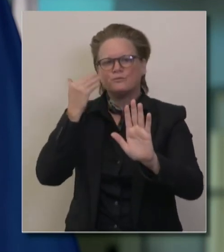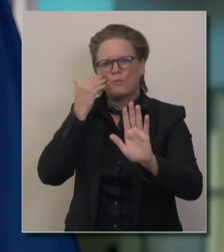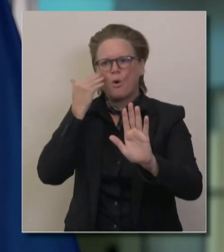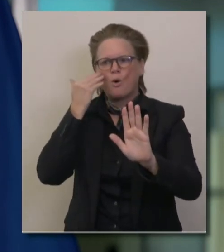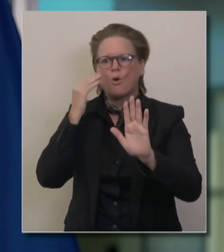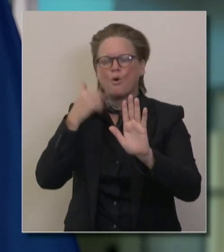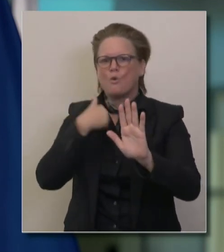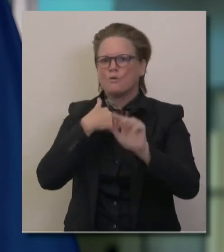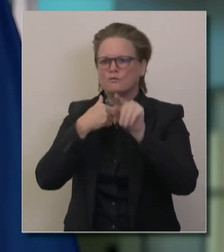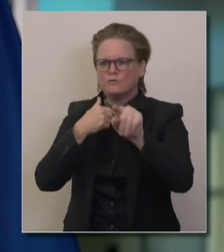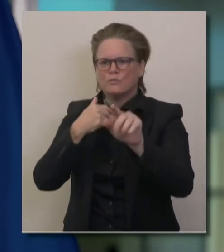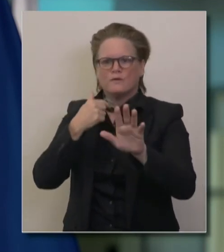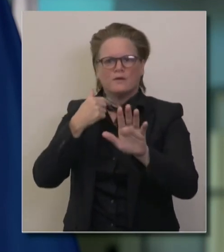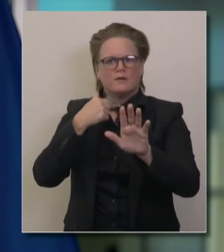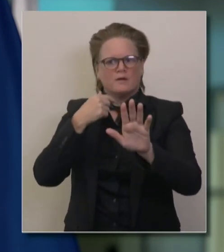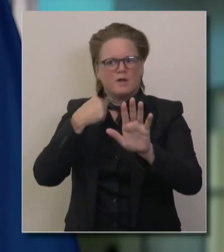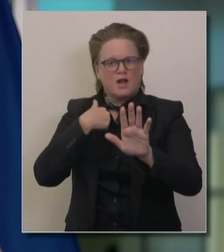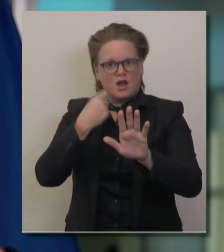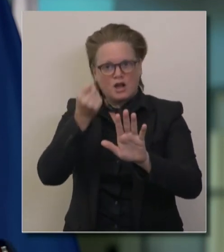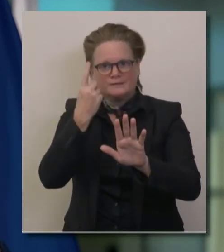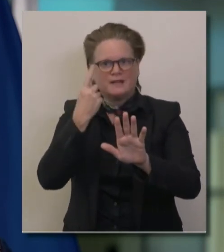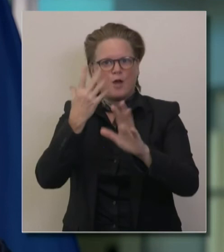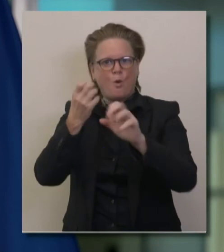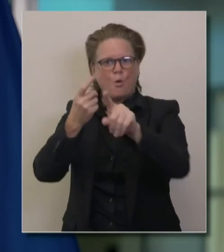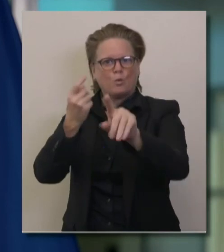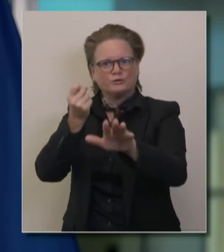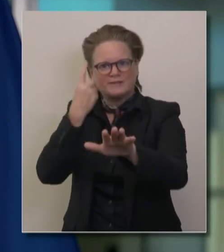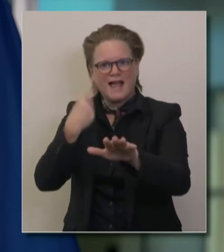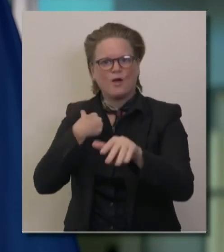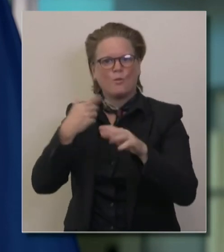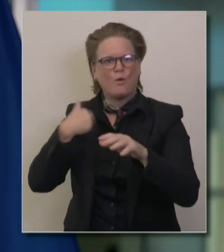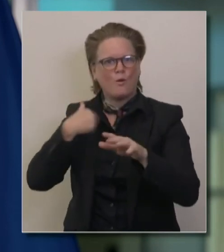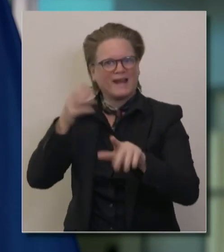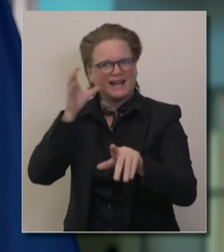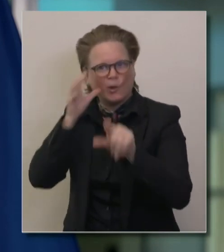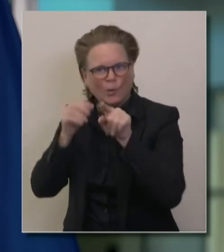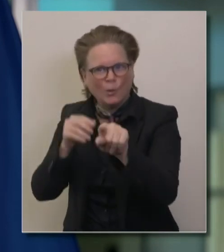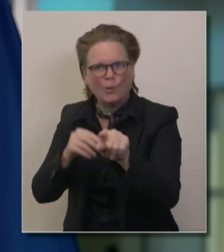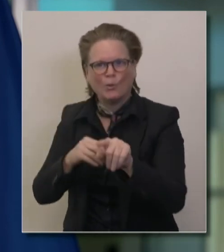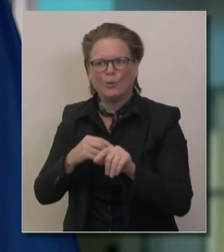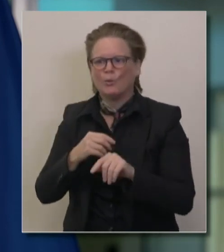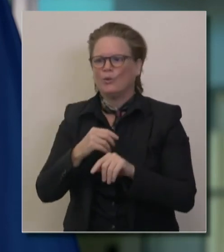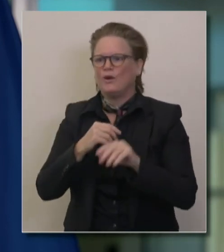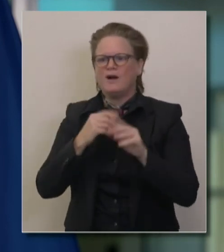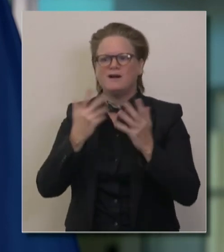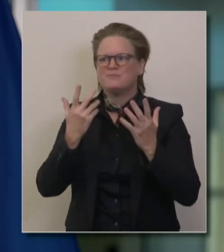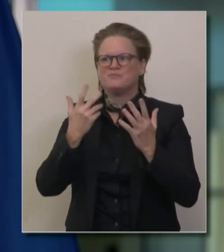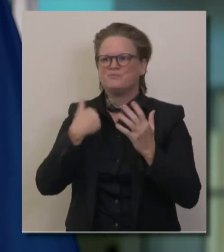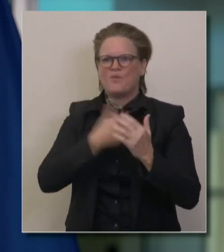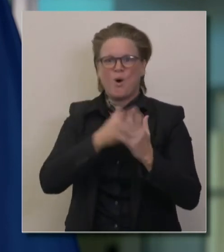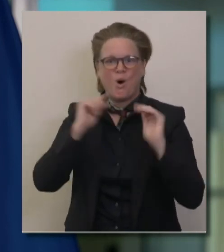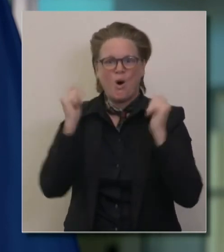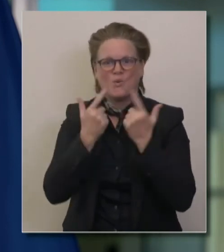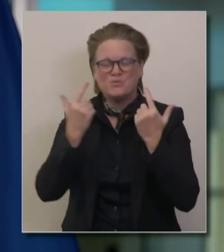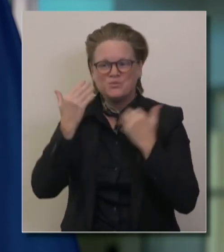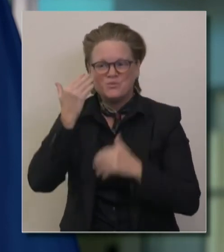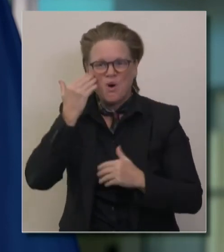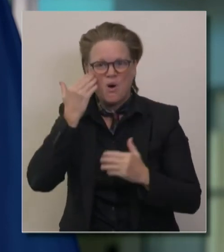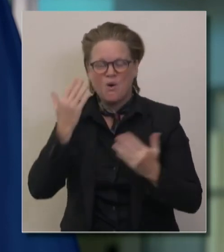a congruence because this is not an intellectual thing for me as someone literally who's here because